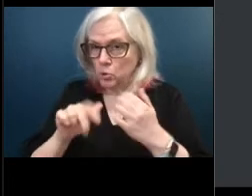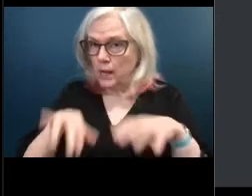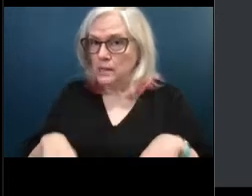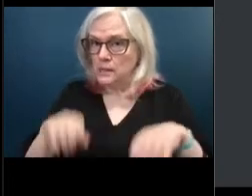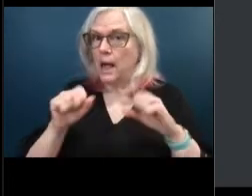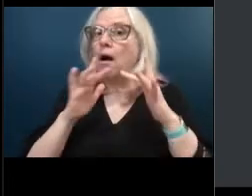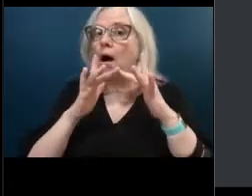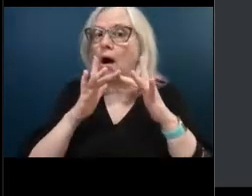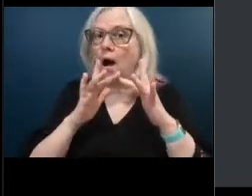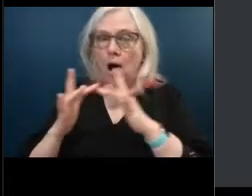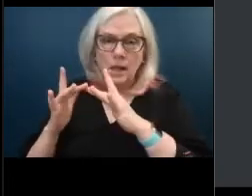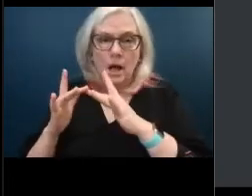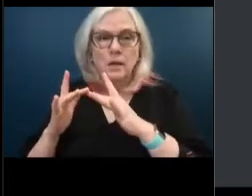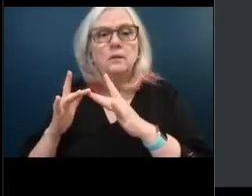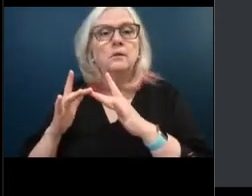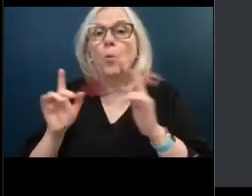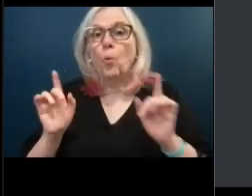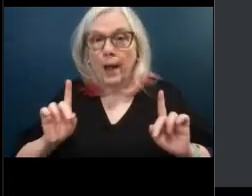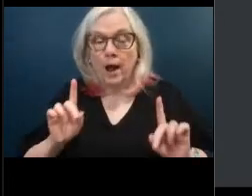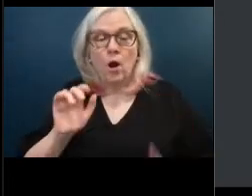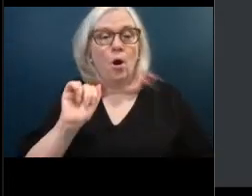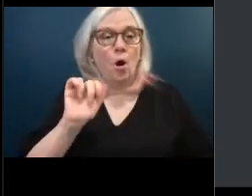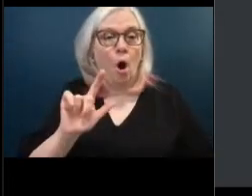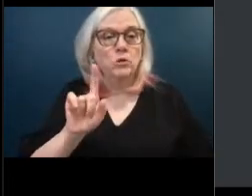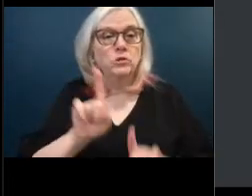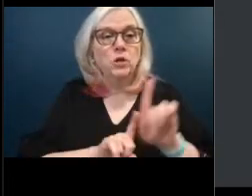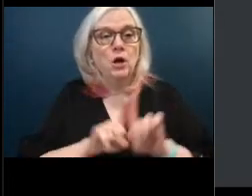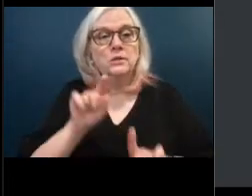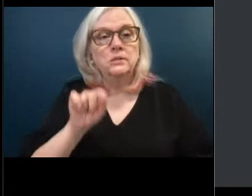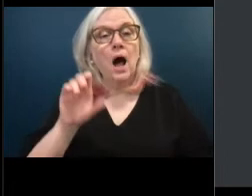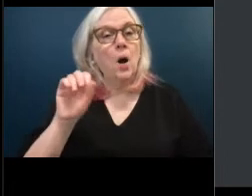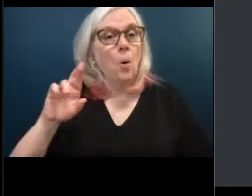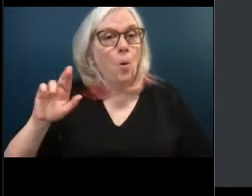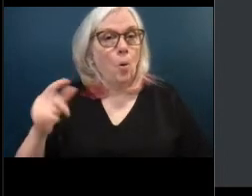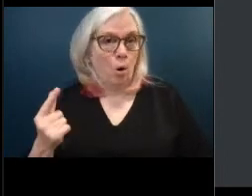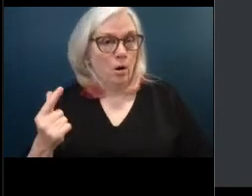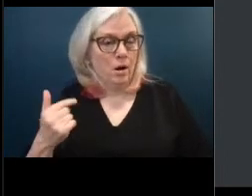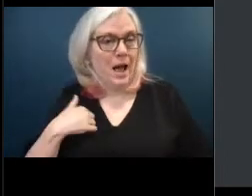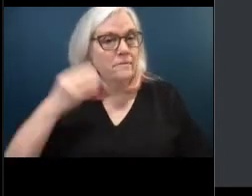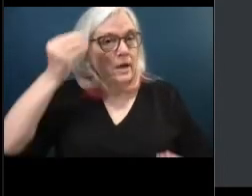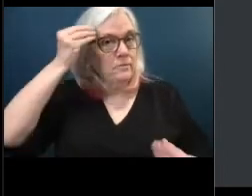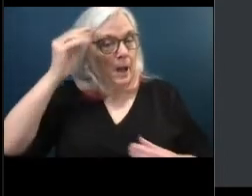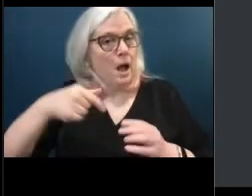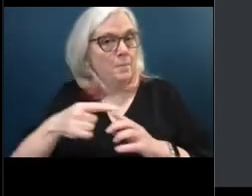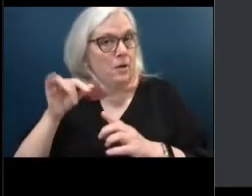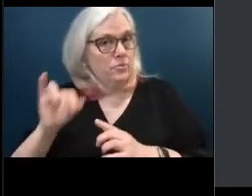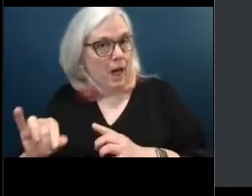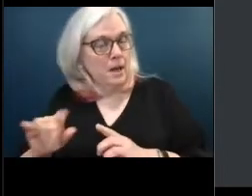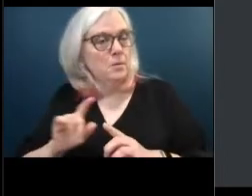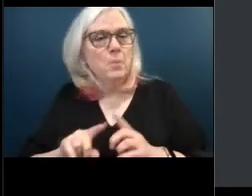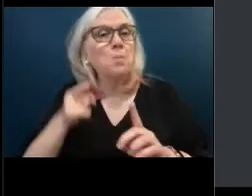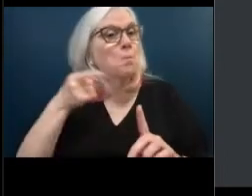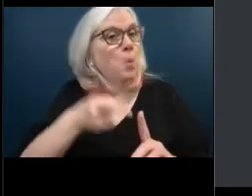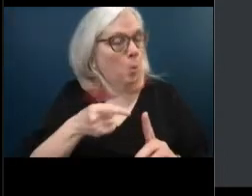allstars.org. And I have some information on that. But it's pretty much learning the